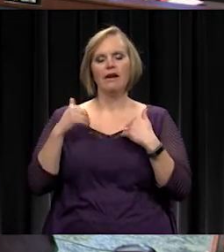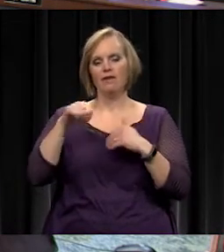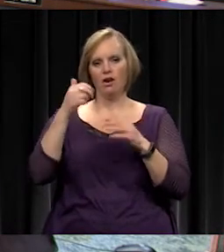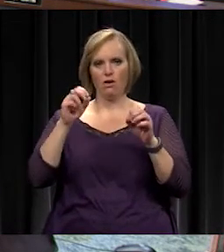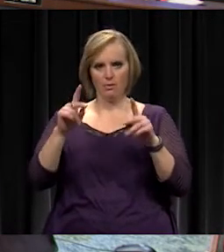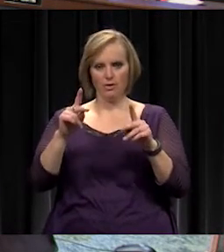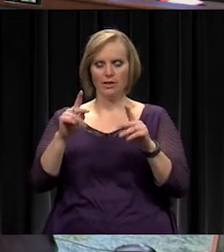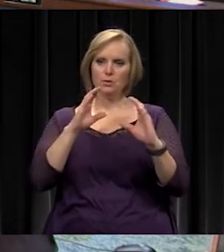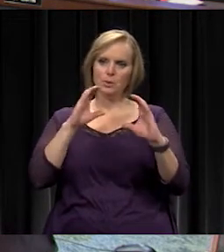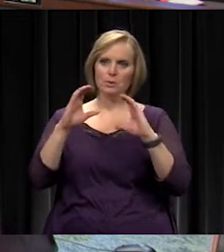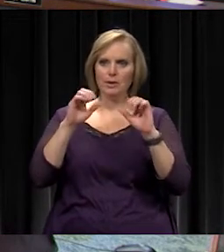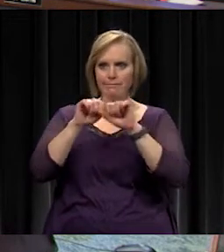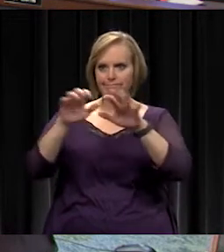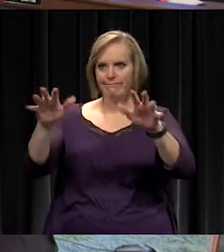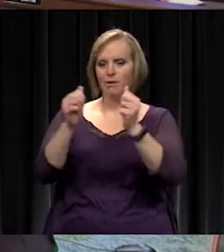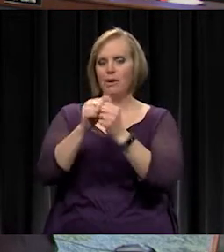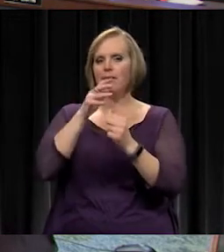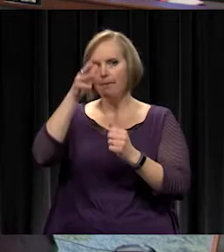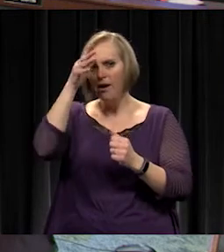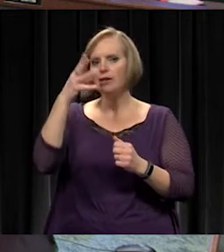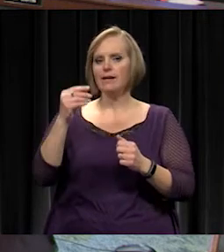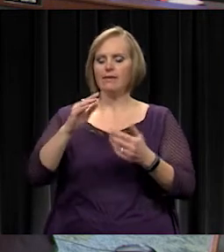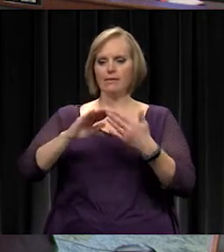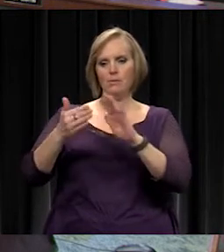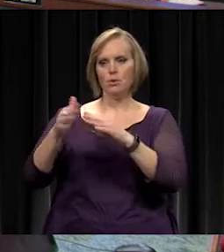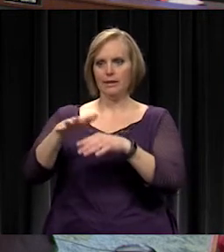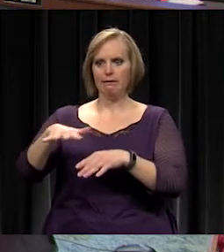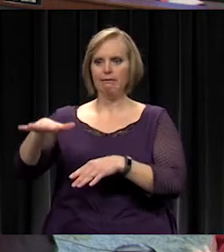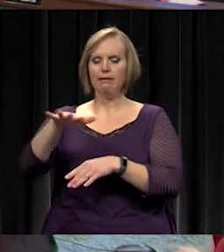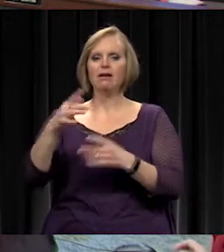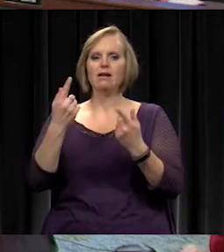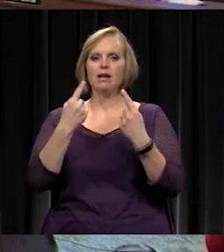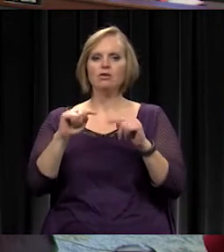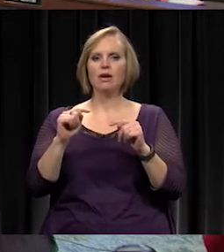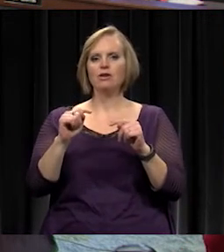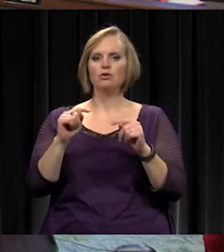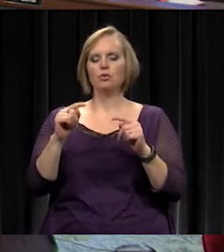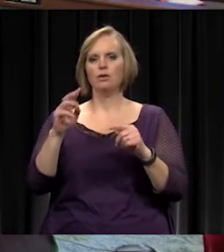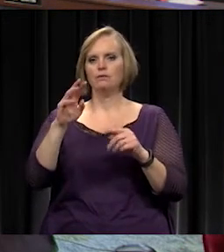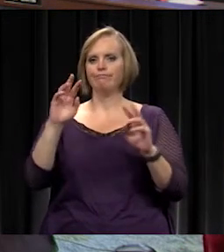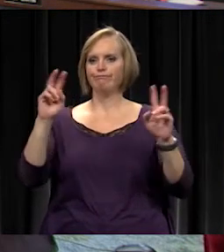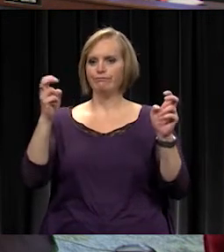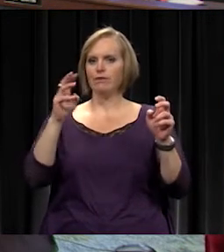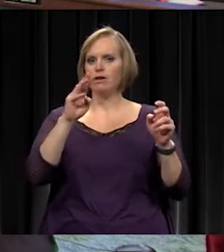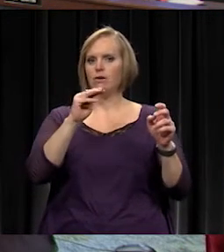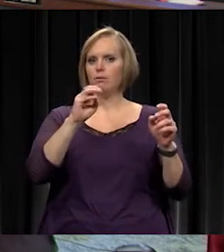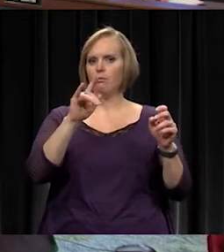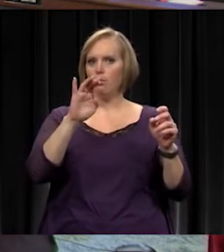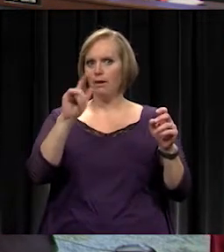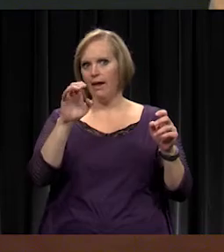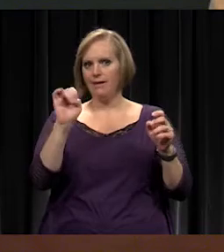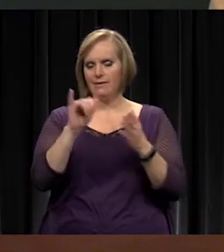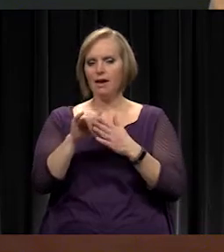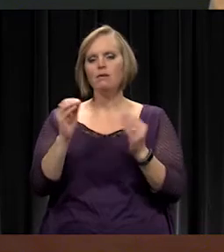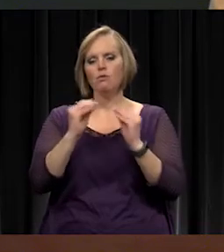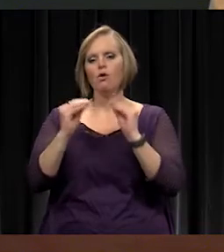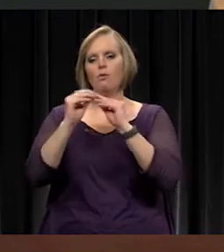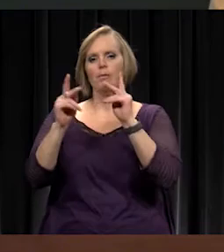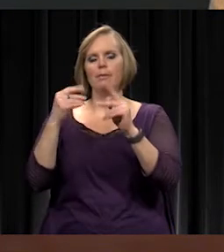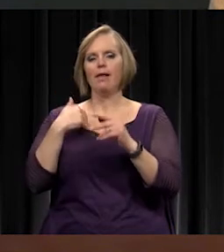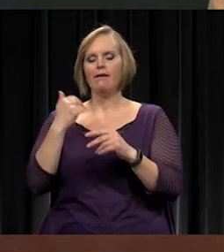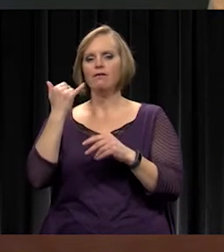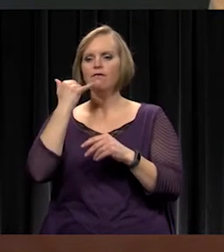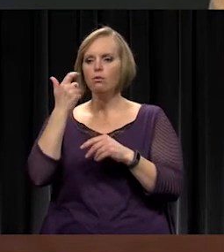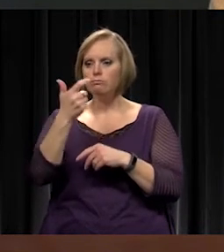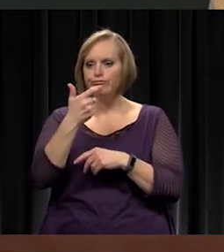to our parents and into the community itself and trying to mobilize us. As you said, more and more people are using mobile phones. so having these opportunities is